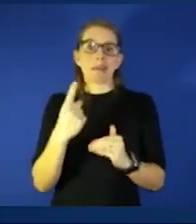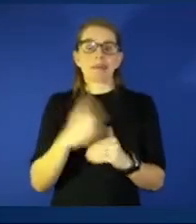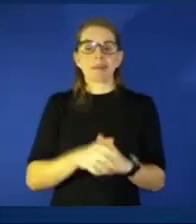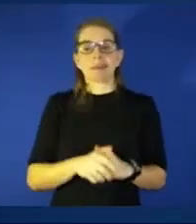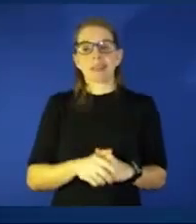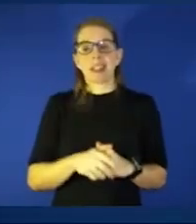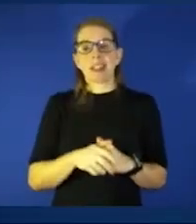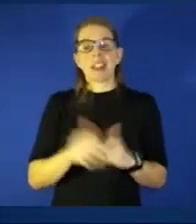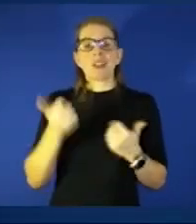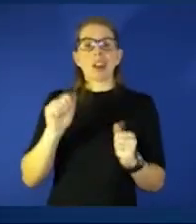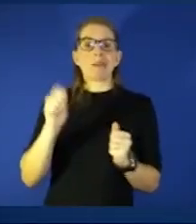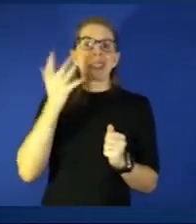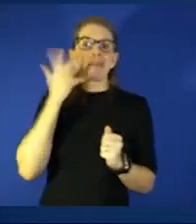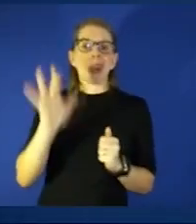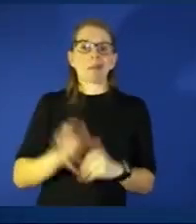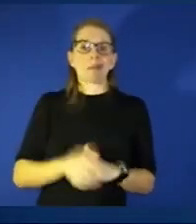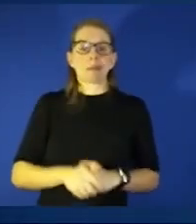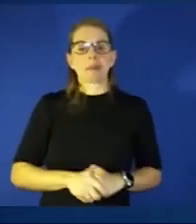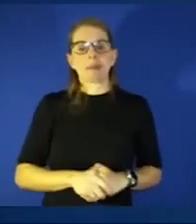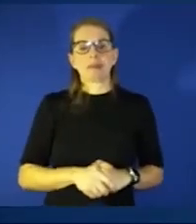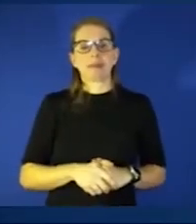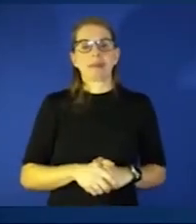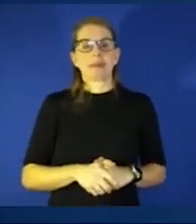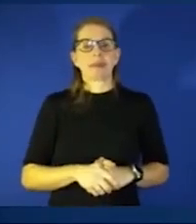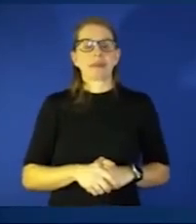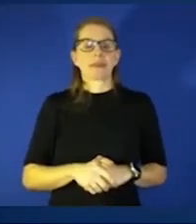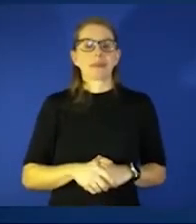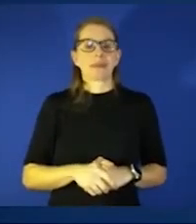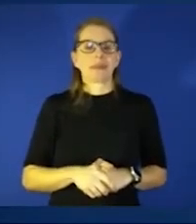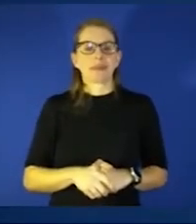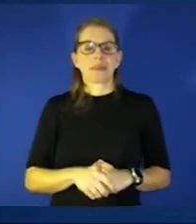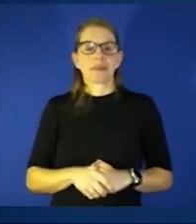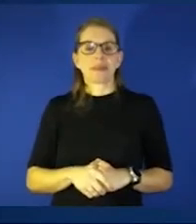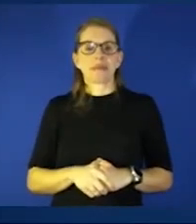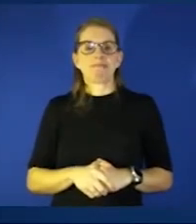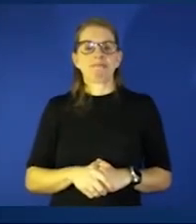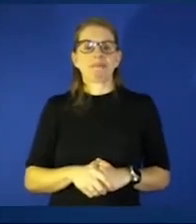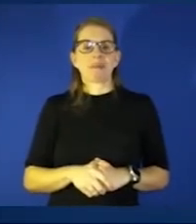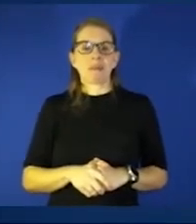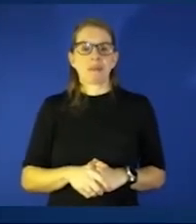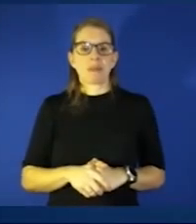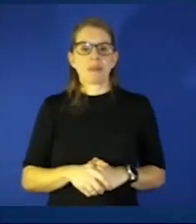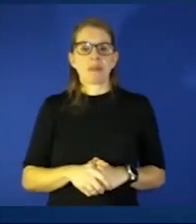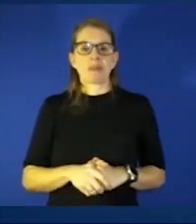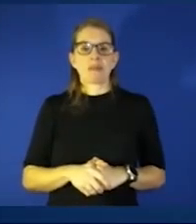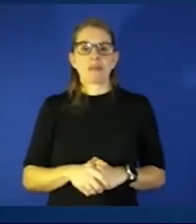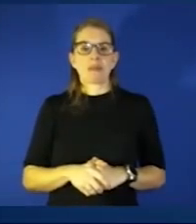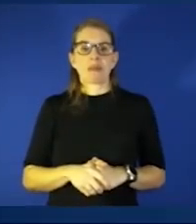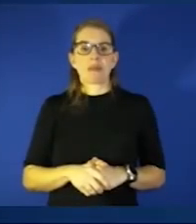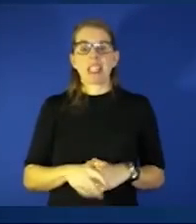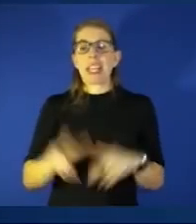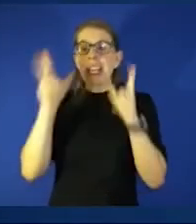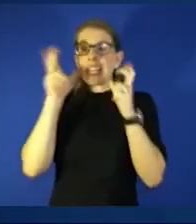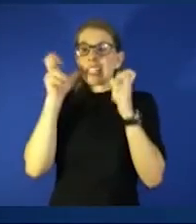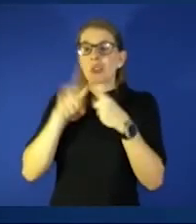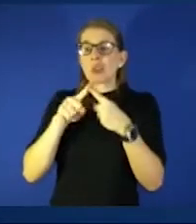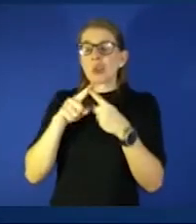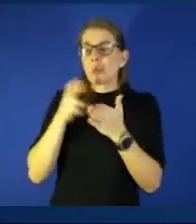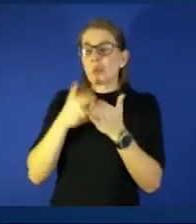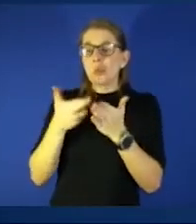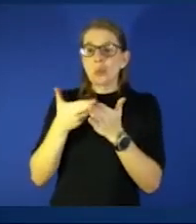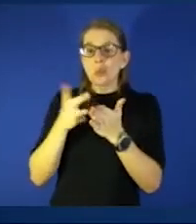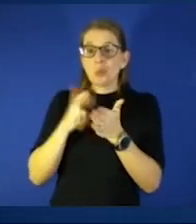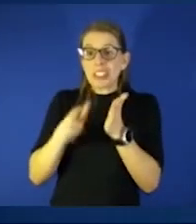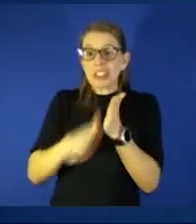of clever no i know um i think just listen to the research take everything that you hear with a grain of salt